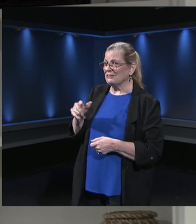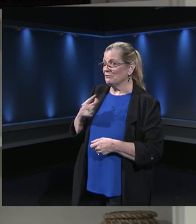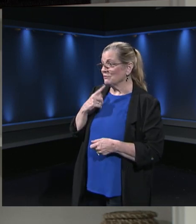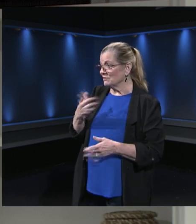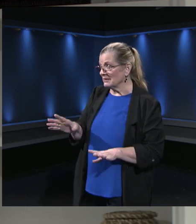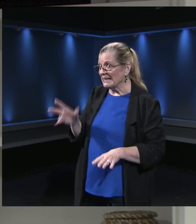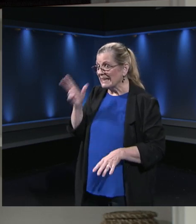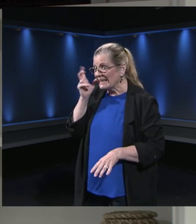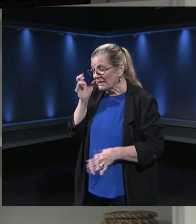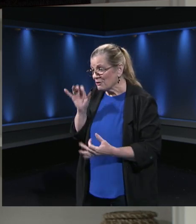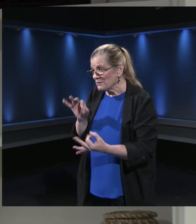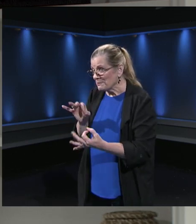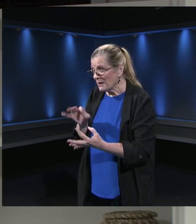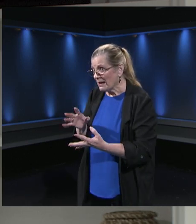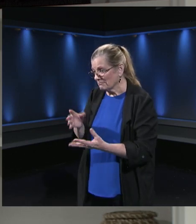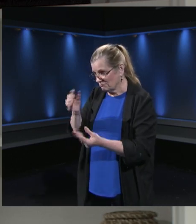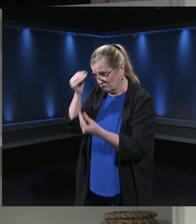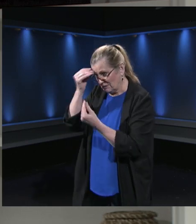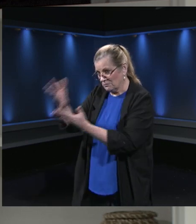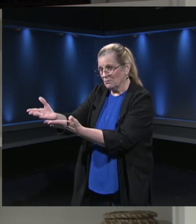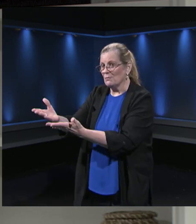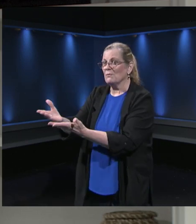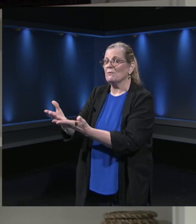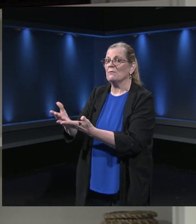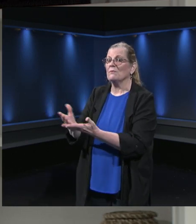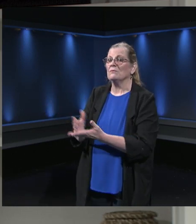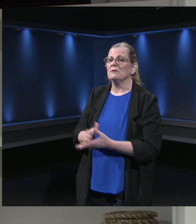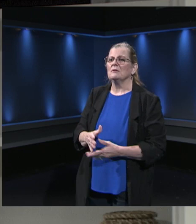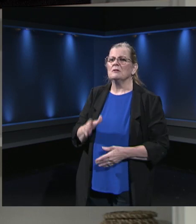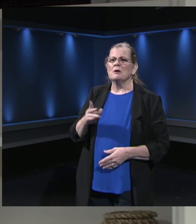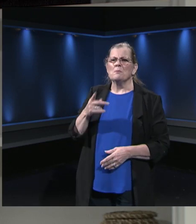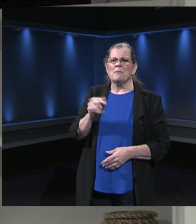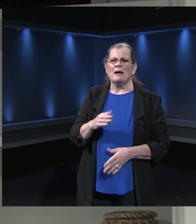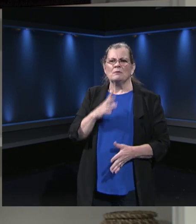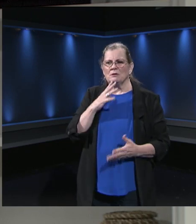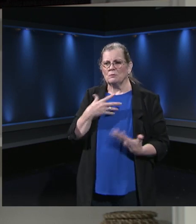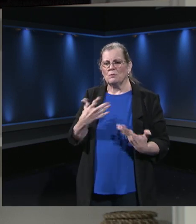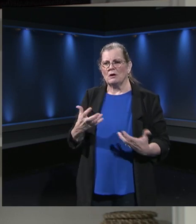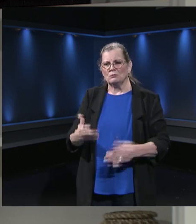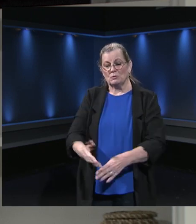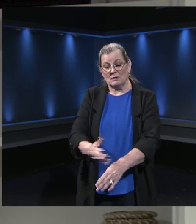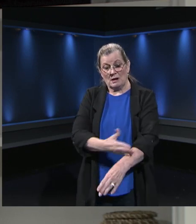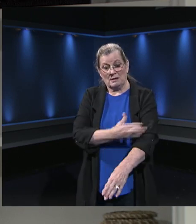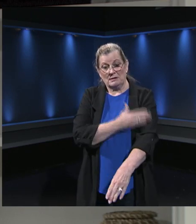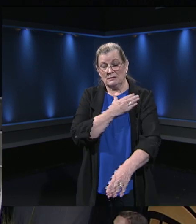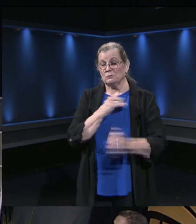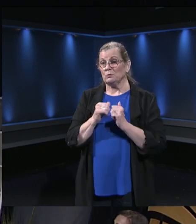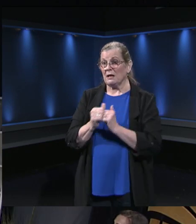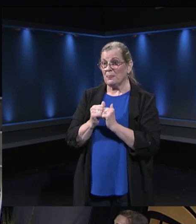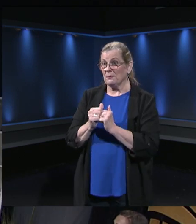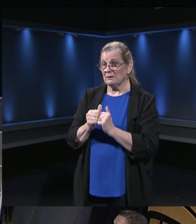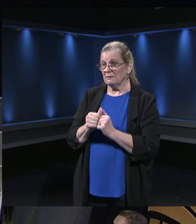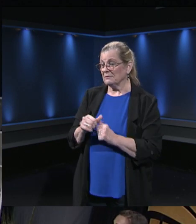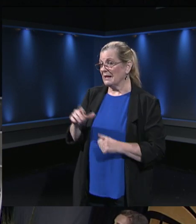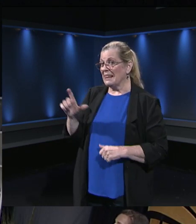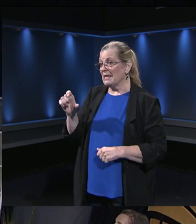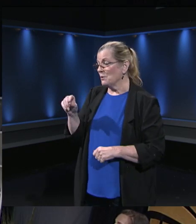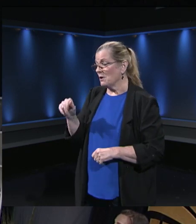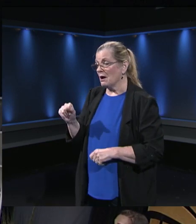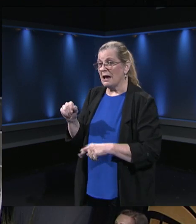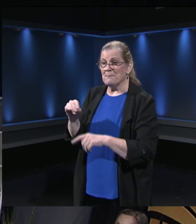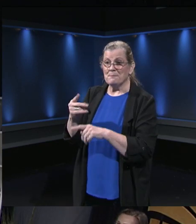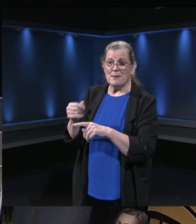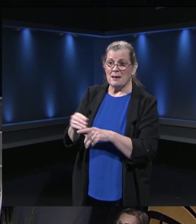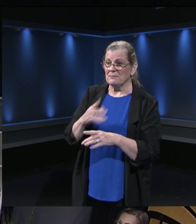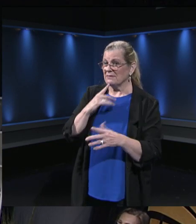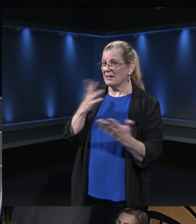and to continue, as Pam said, get better together. Leona, Pam, Tracy and I all say have